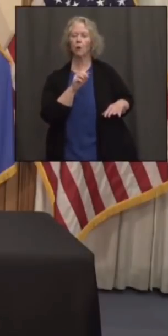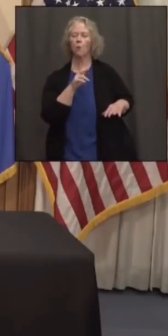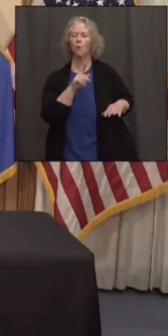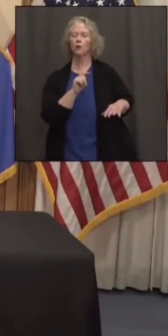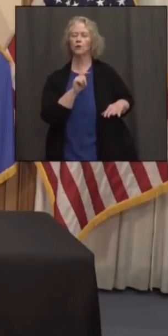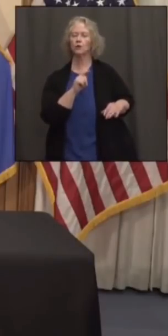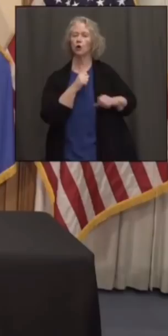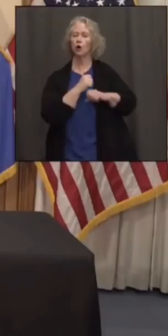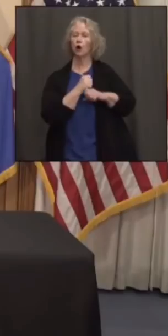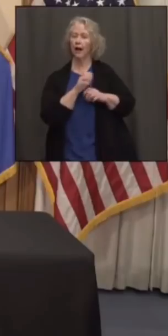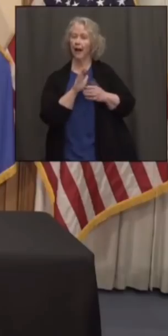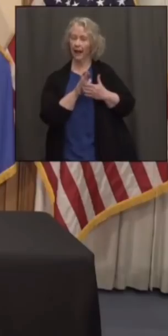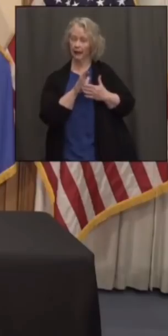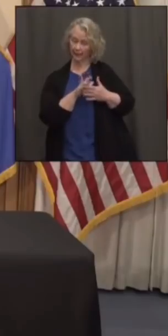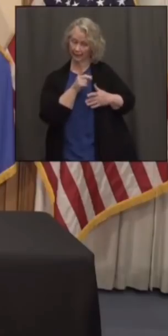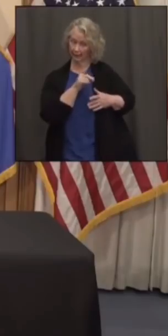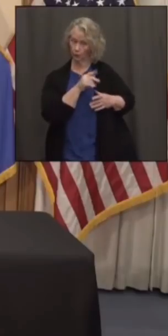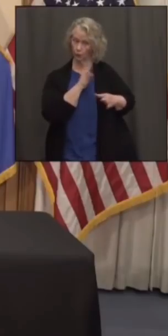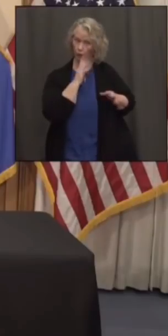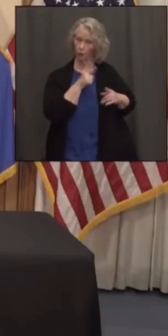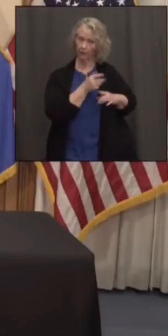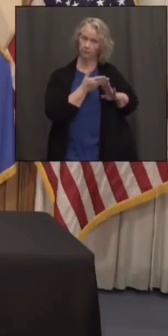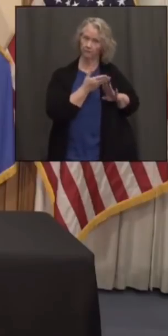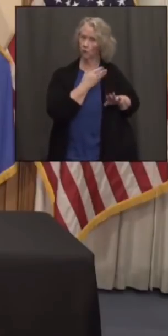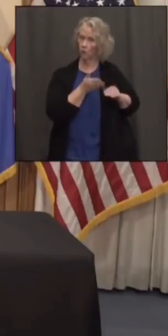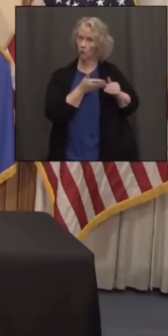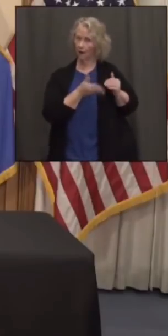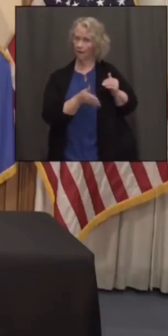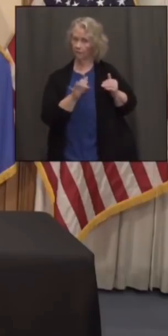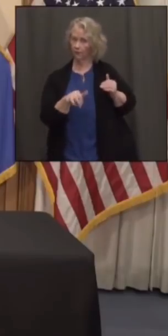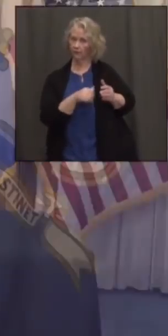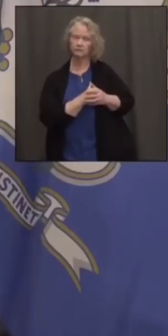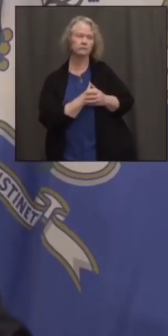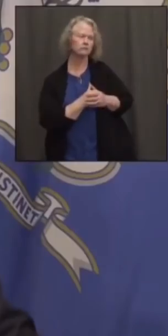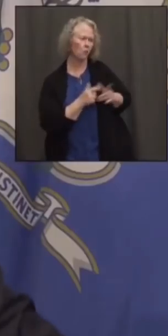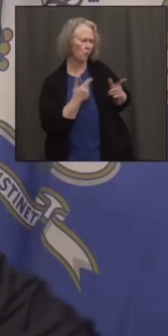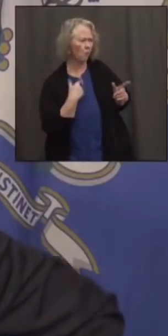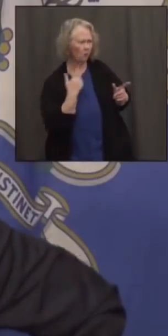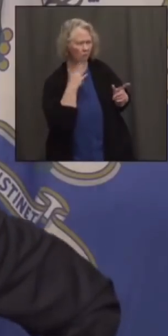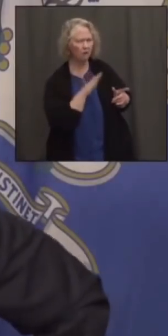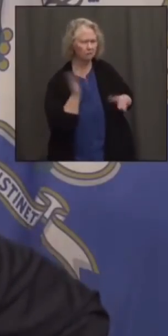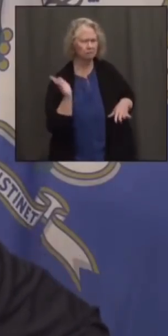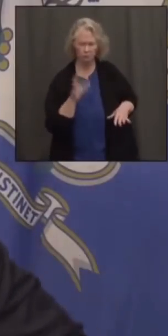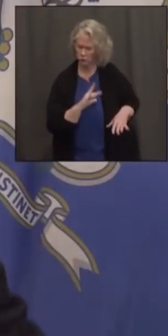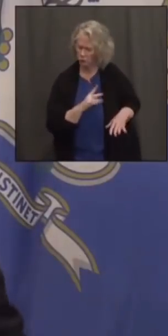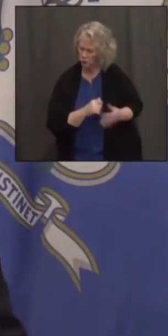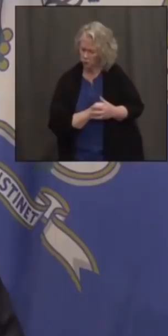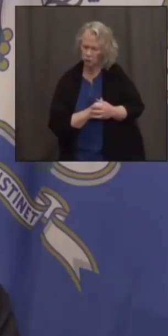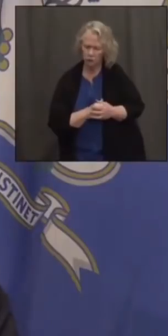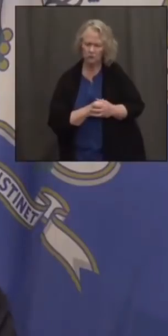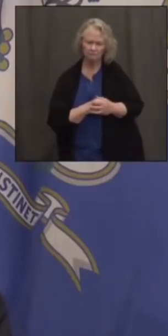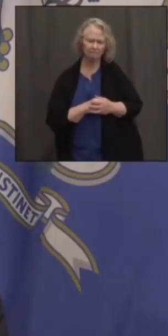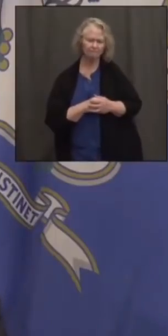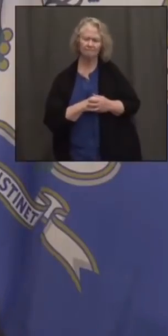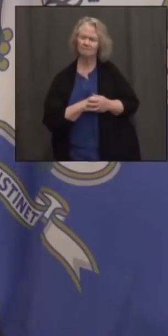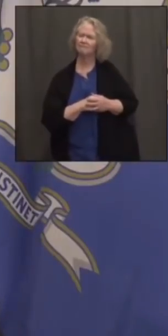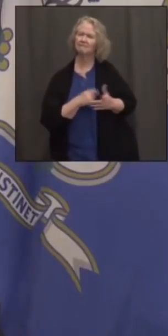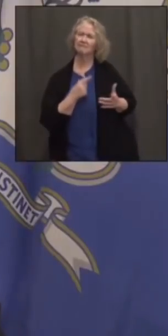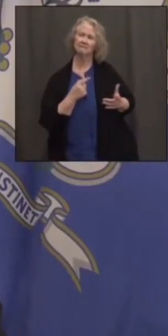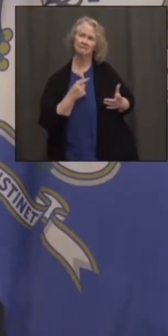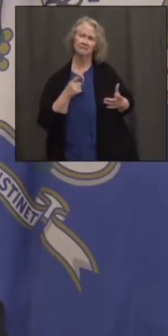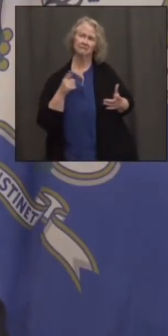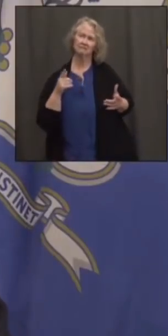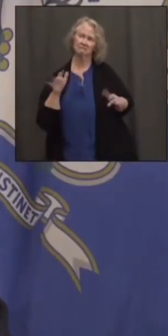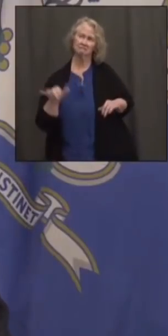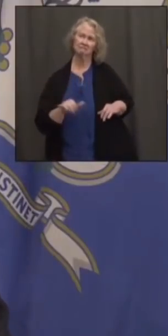have time to speak with him before or after the fact? I thought it was pretty impressive. I mean, he was out there for close